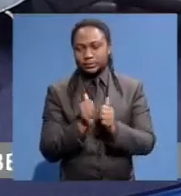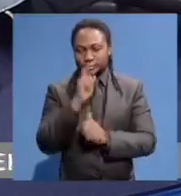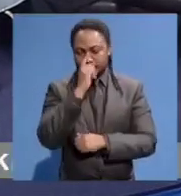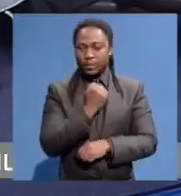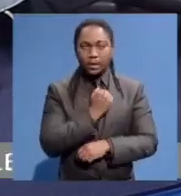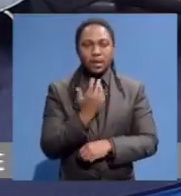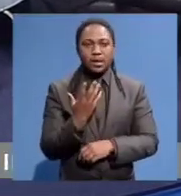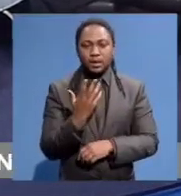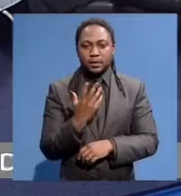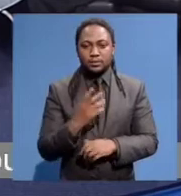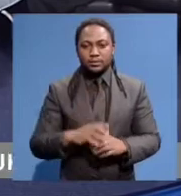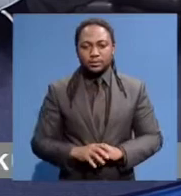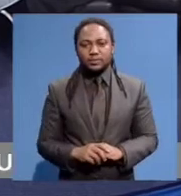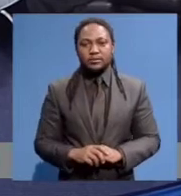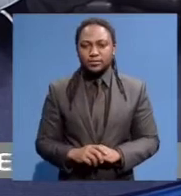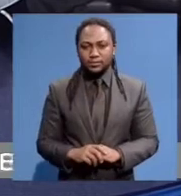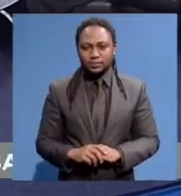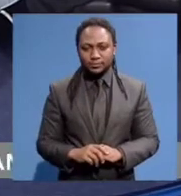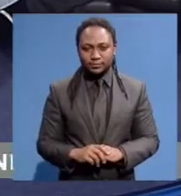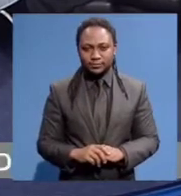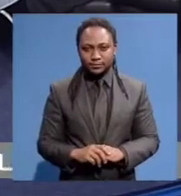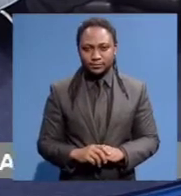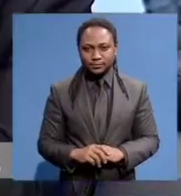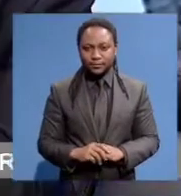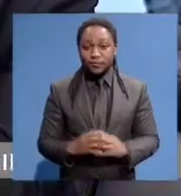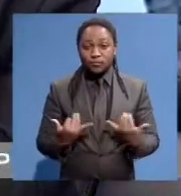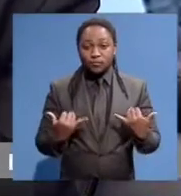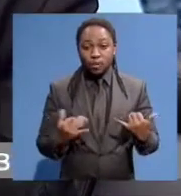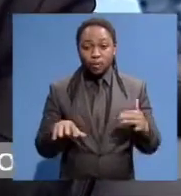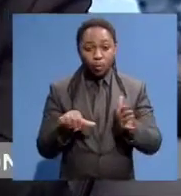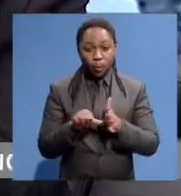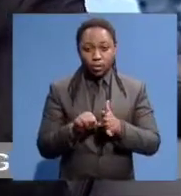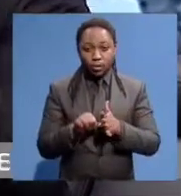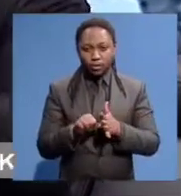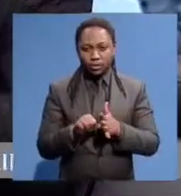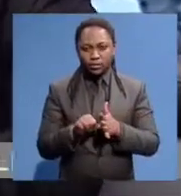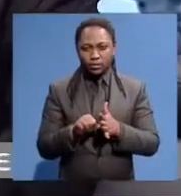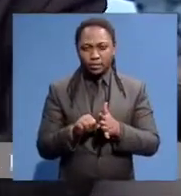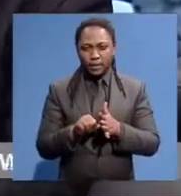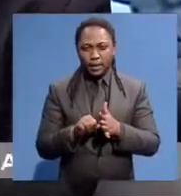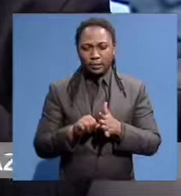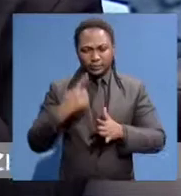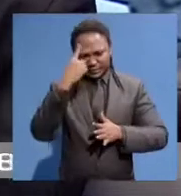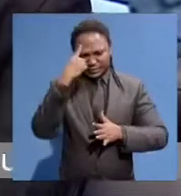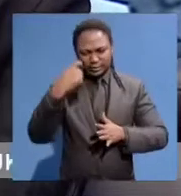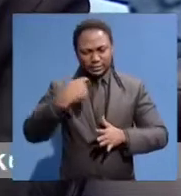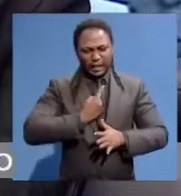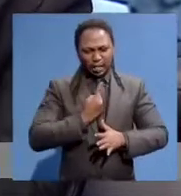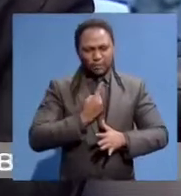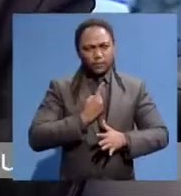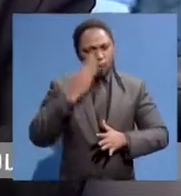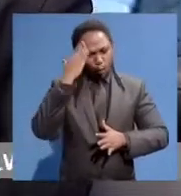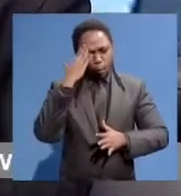everybody's been saying whatever we're saying on TV, it's very important that we become conscious of ourselves, first of all.